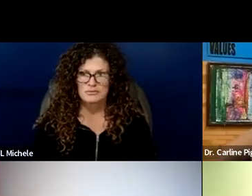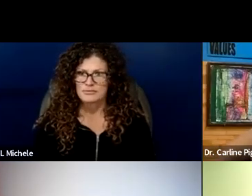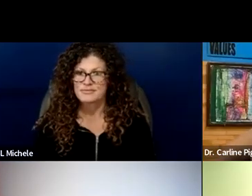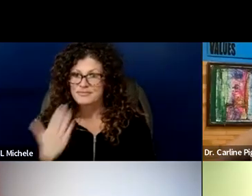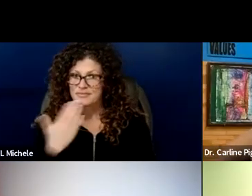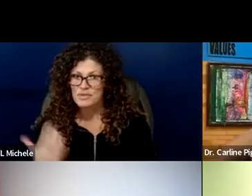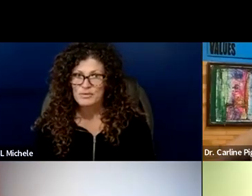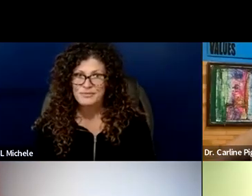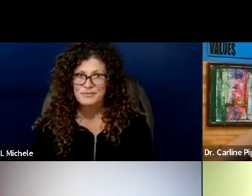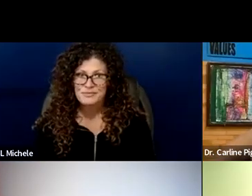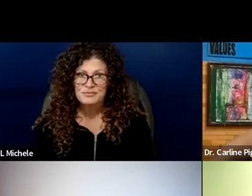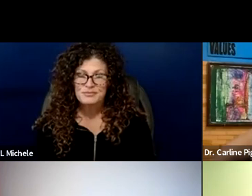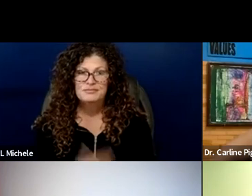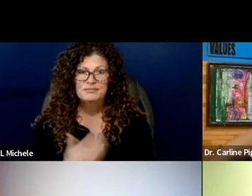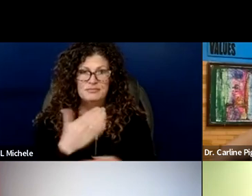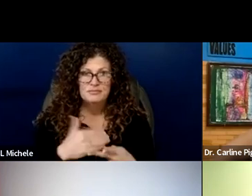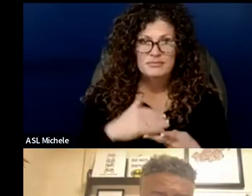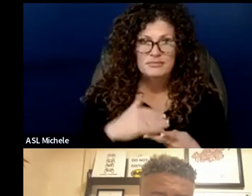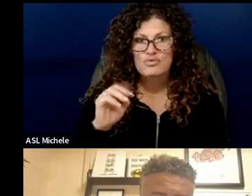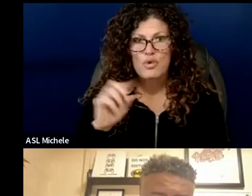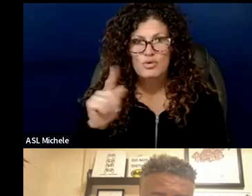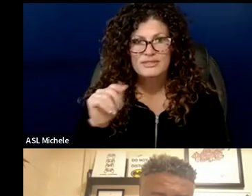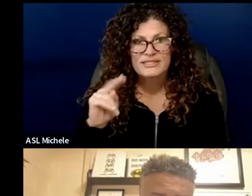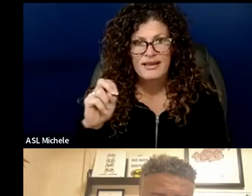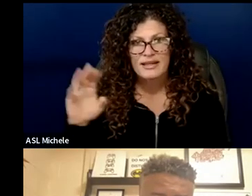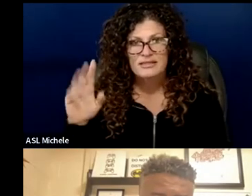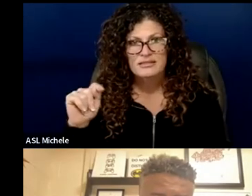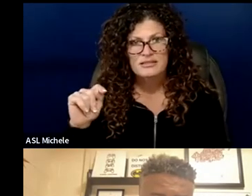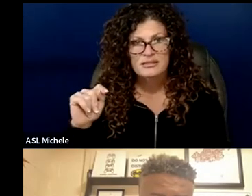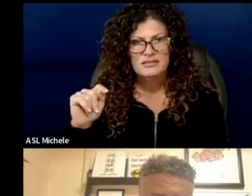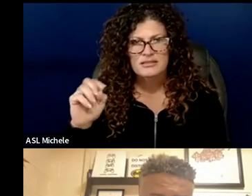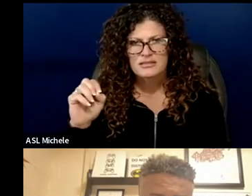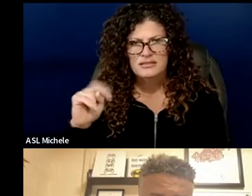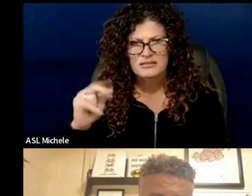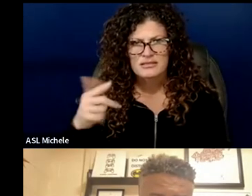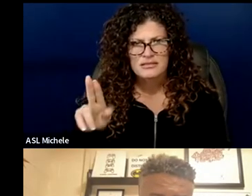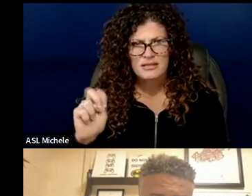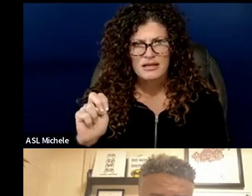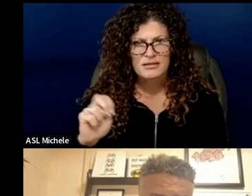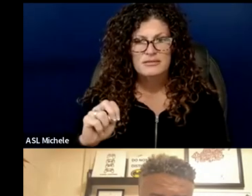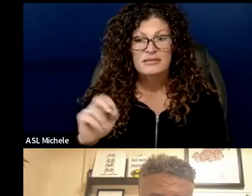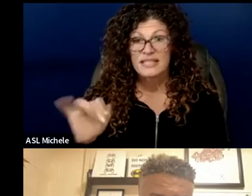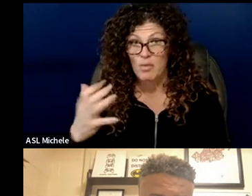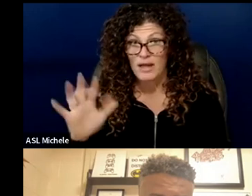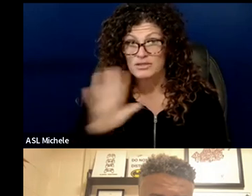our next speaker is roseanne tongue and i'll invite others who wish to speak to please raise your hand virtually